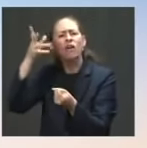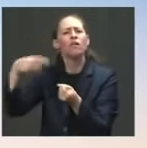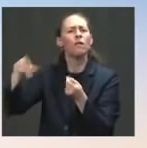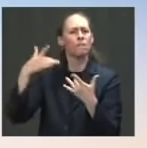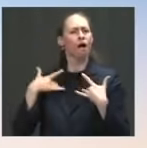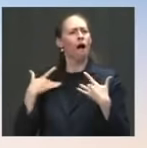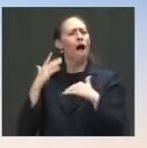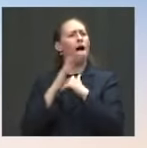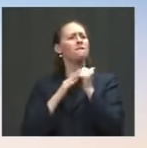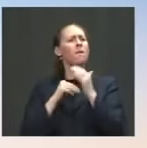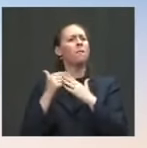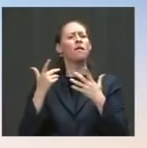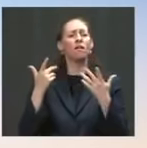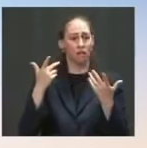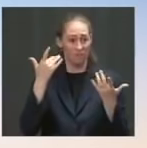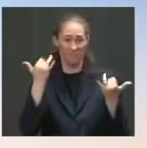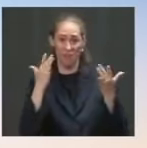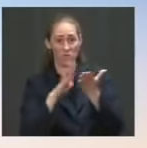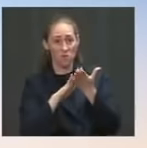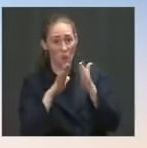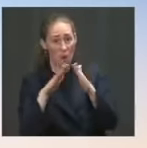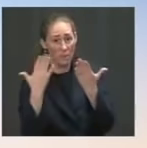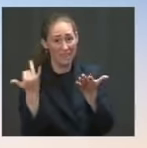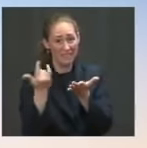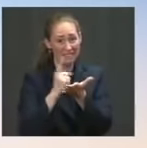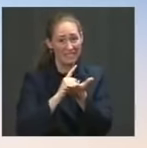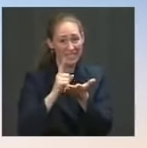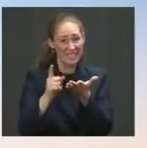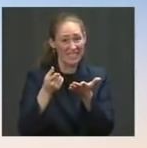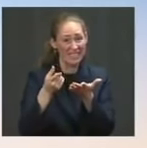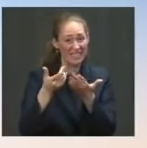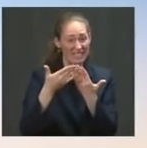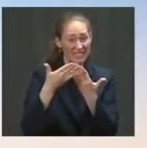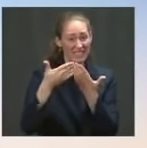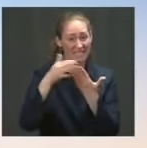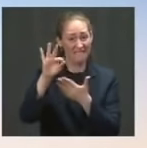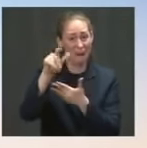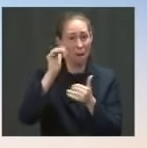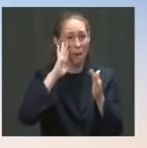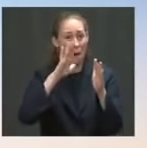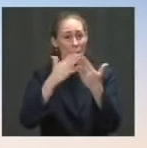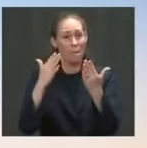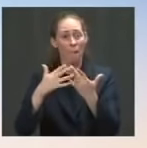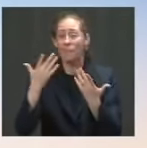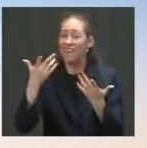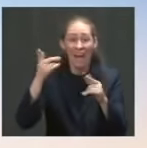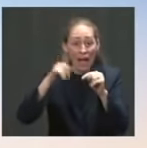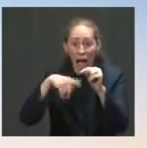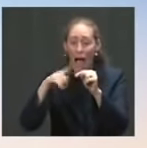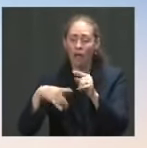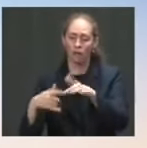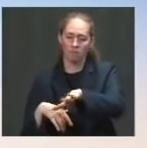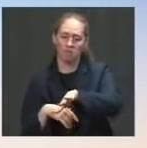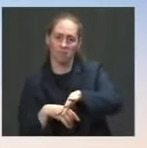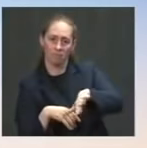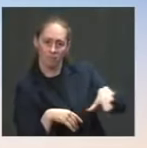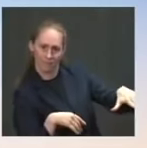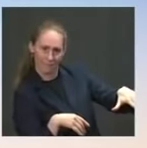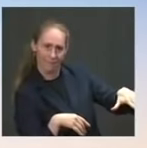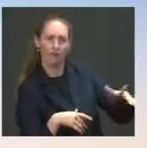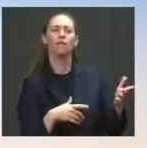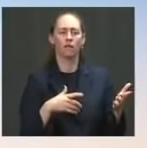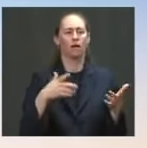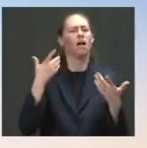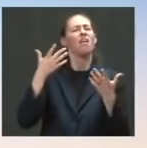opening in Florida this week. I know in many parts of Florida, then get out of the way and let public officials, let local